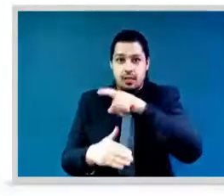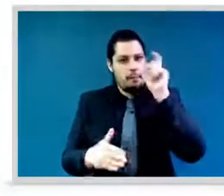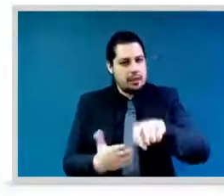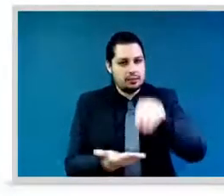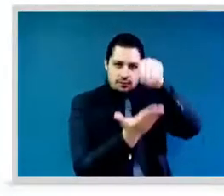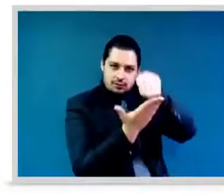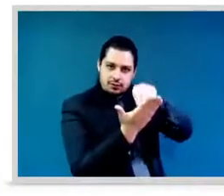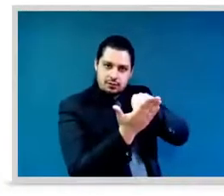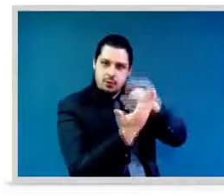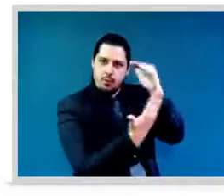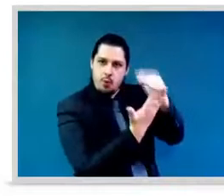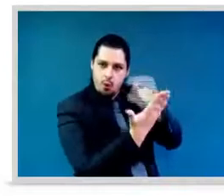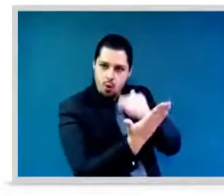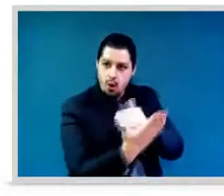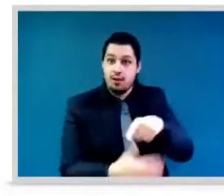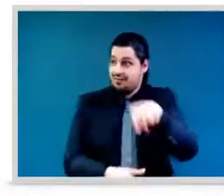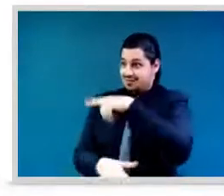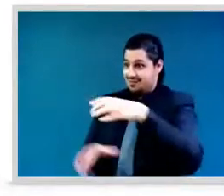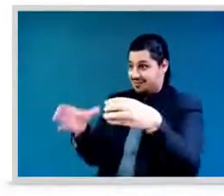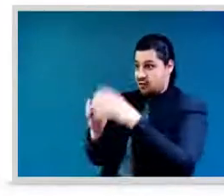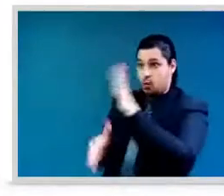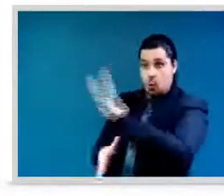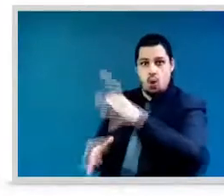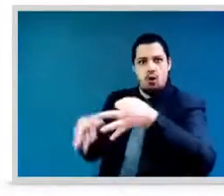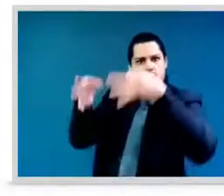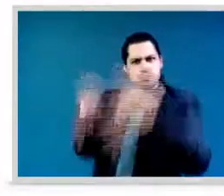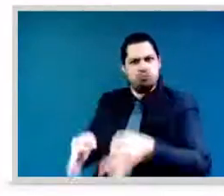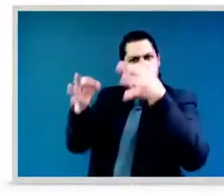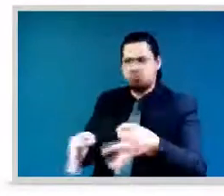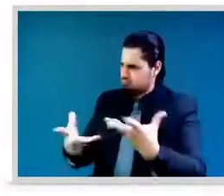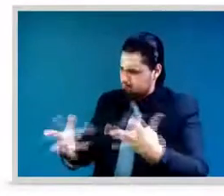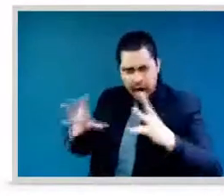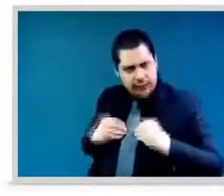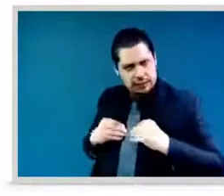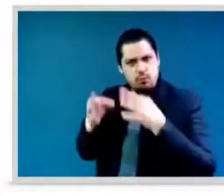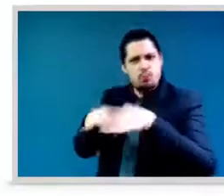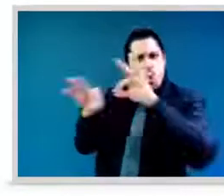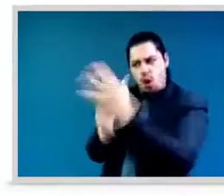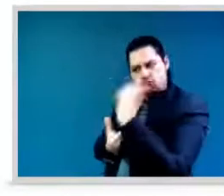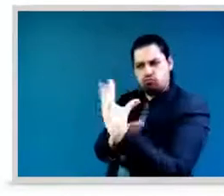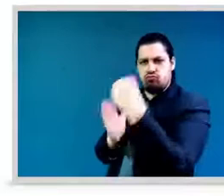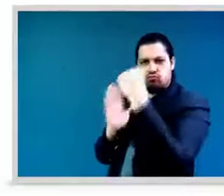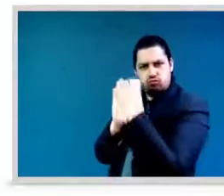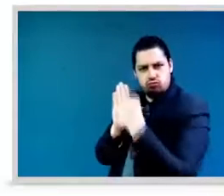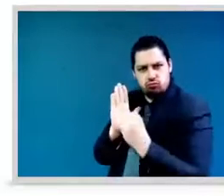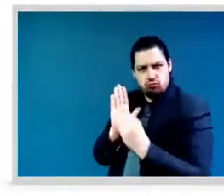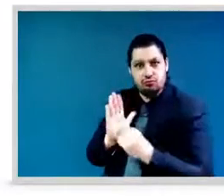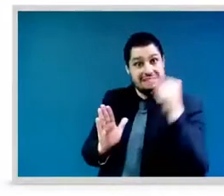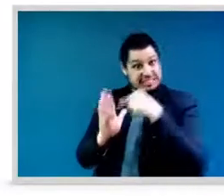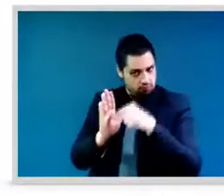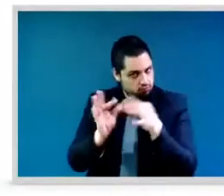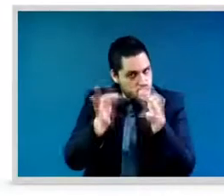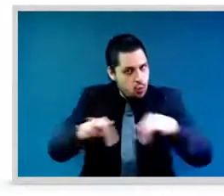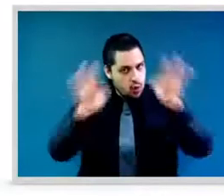making process, are just left unchallenged. So this is our chance to challenge